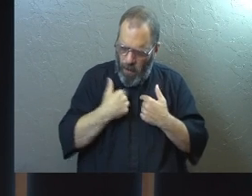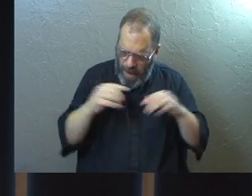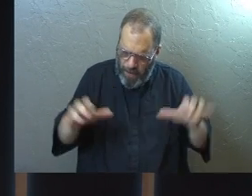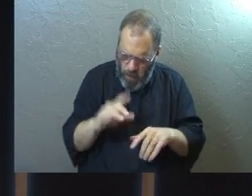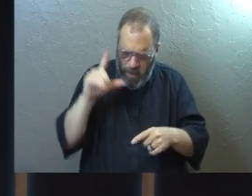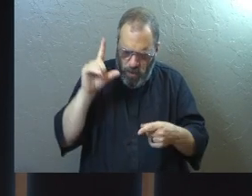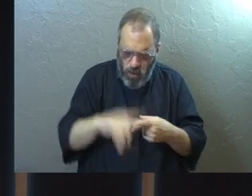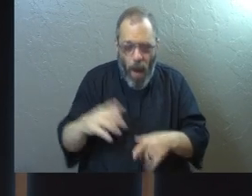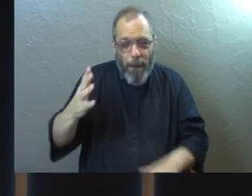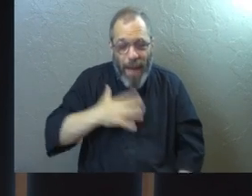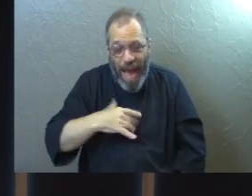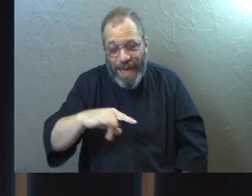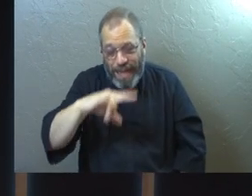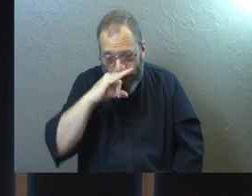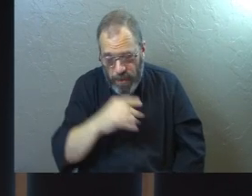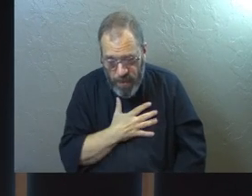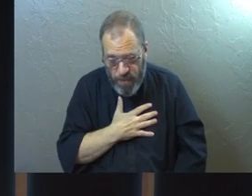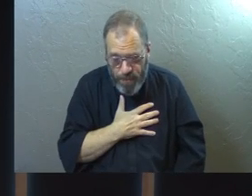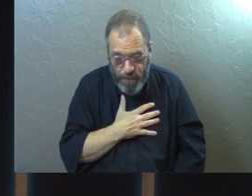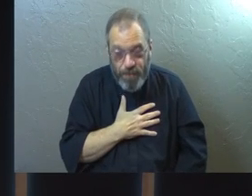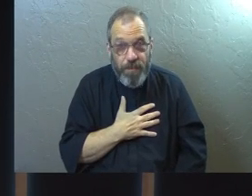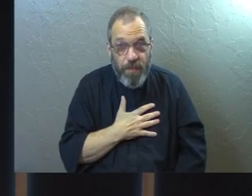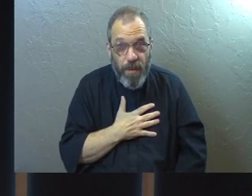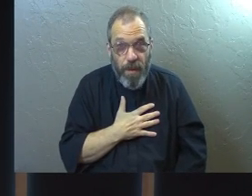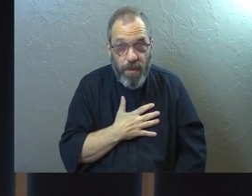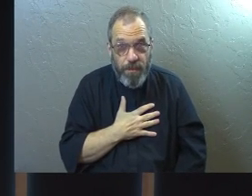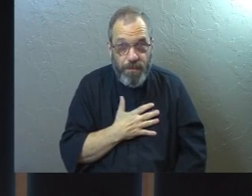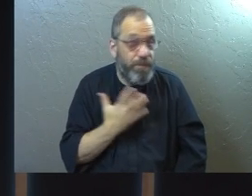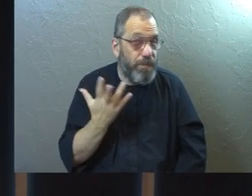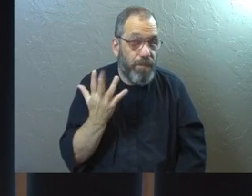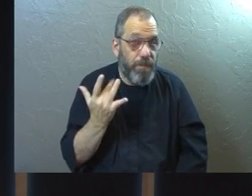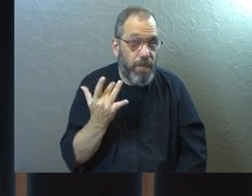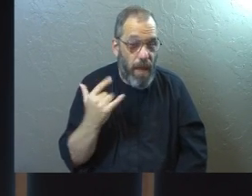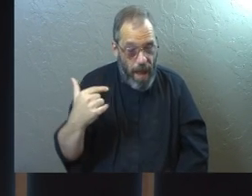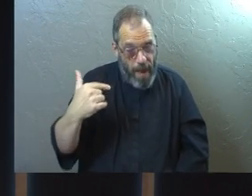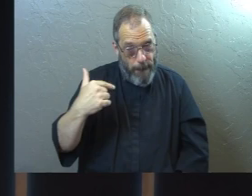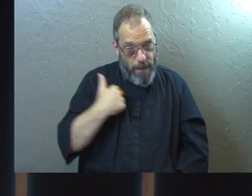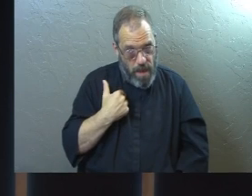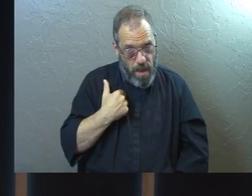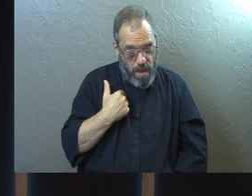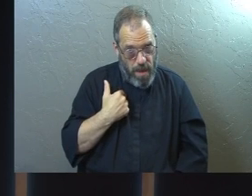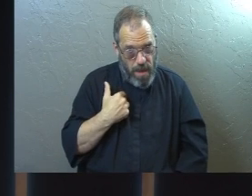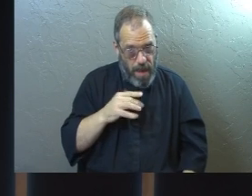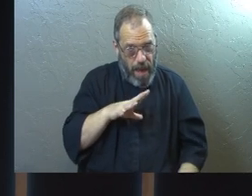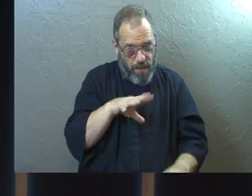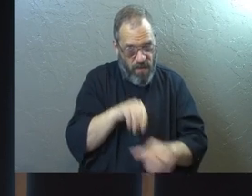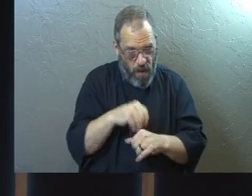doing to the next generation because I'm part of the chain.